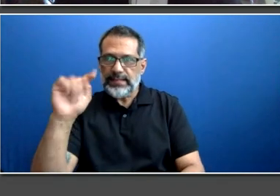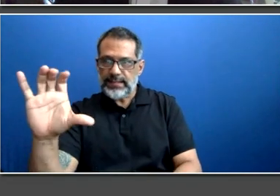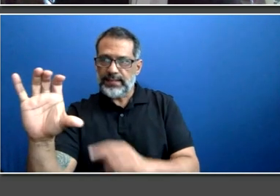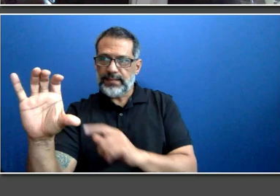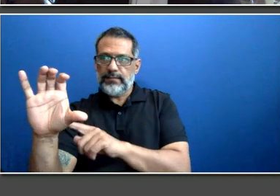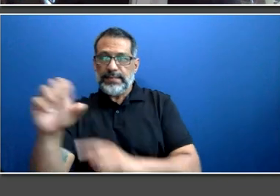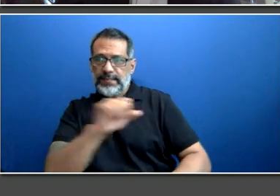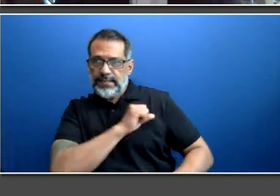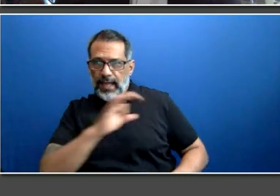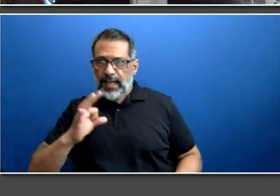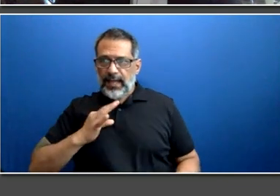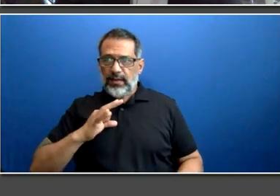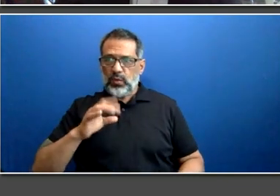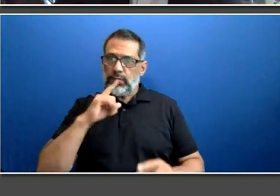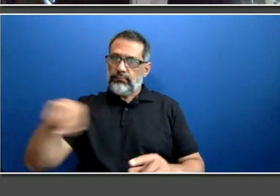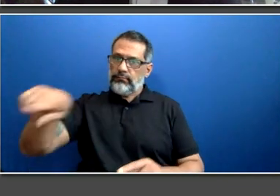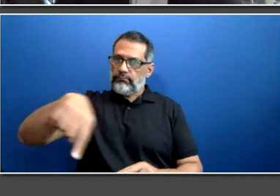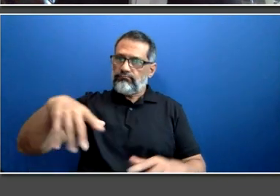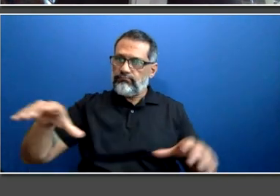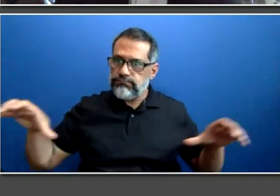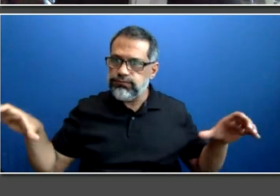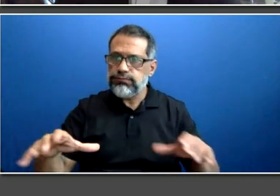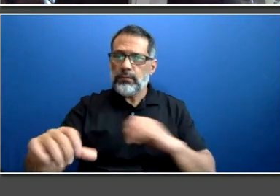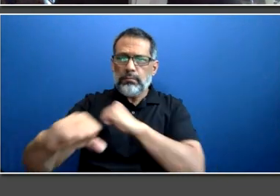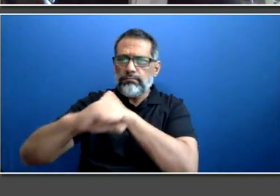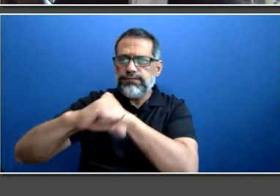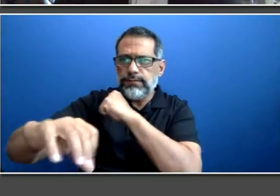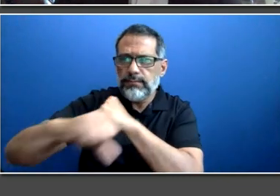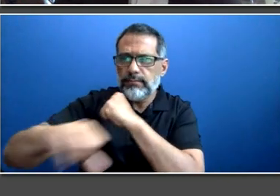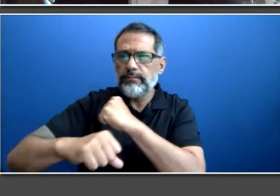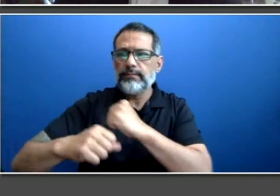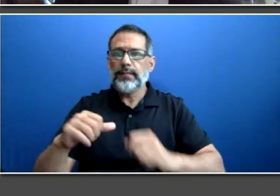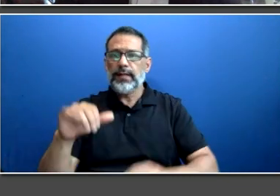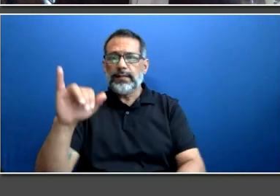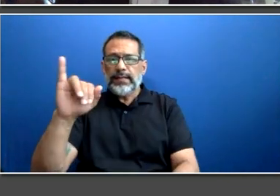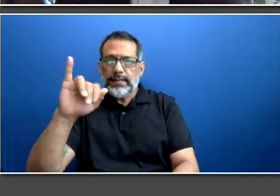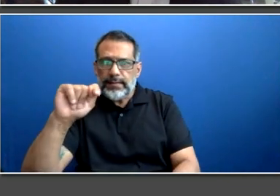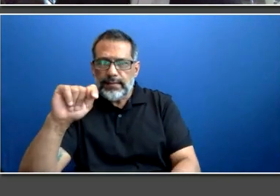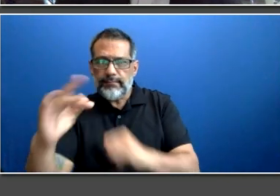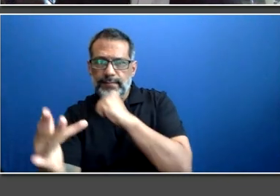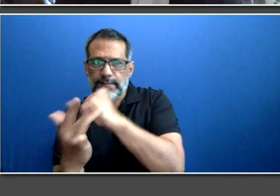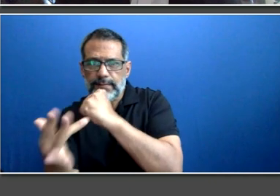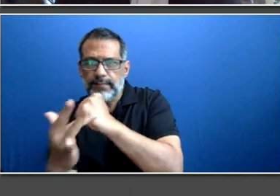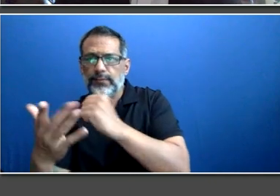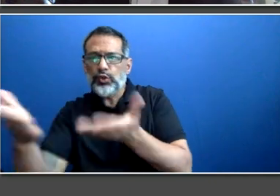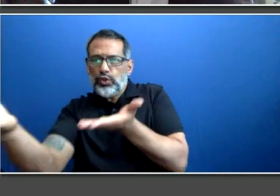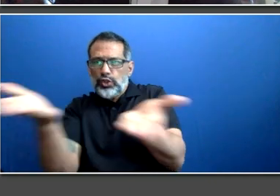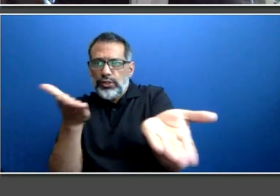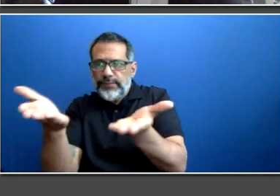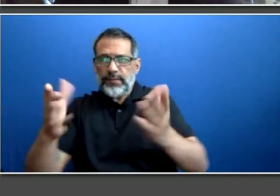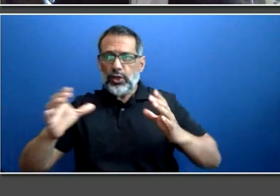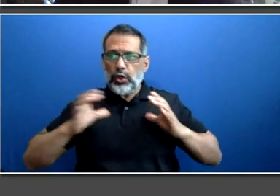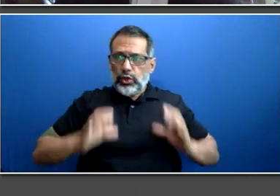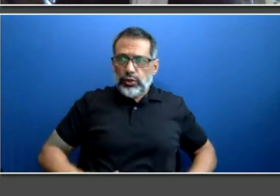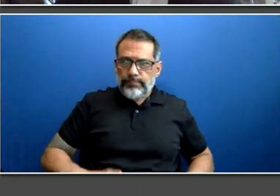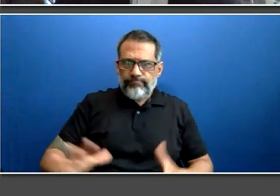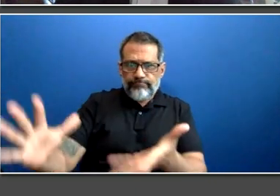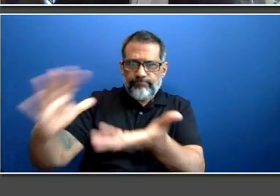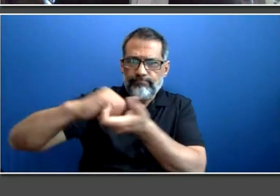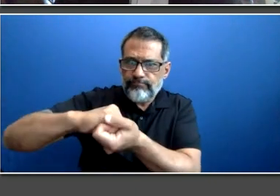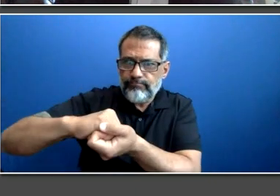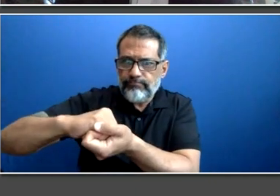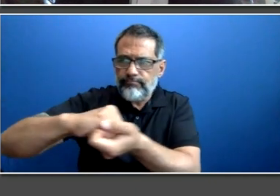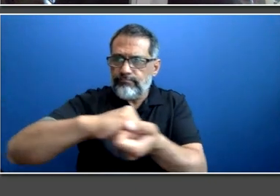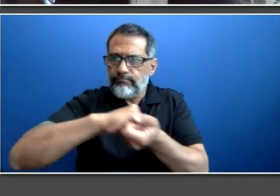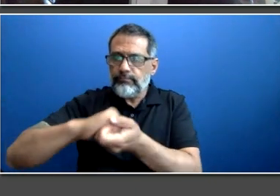corporate communications, and IT services for making this event possible. And I'd also like to thank all the partners outside our stakeholders